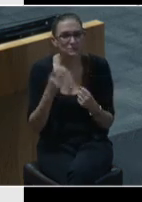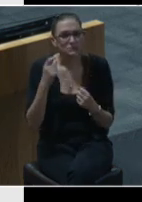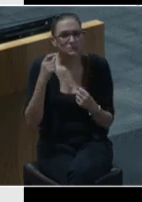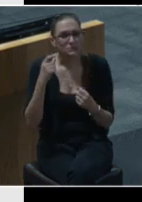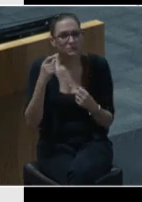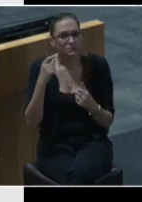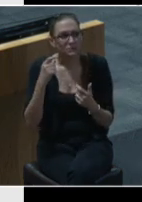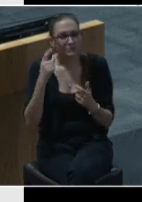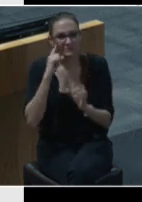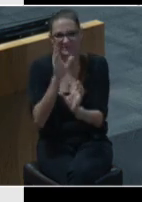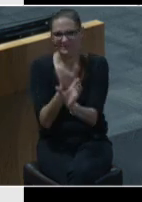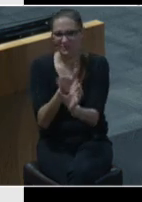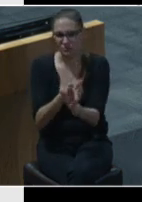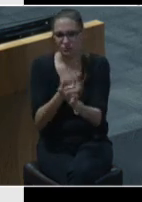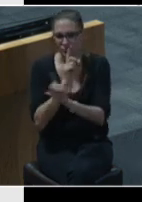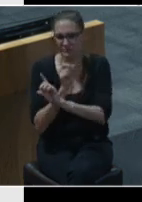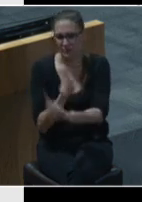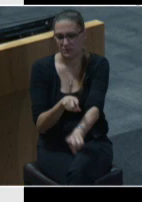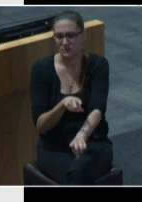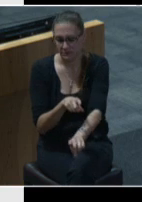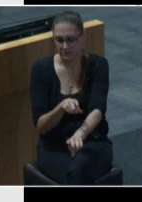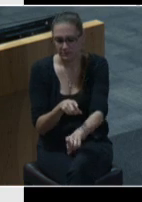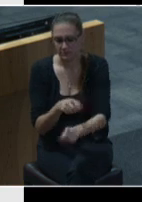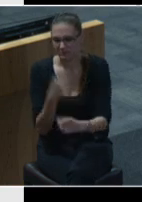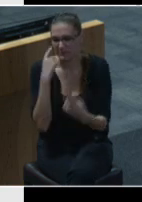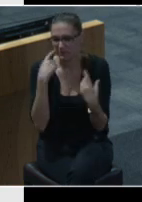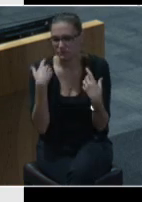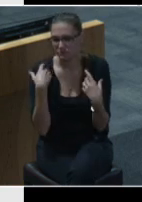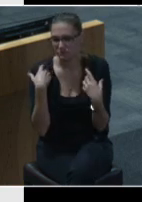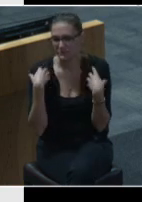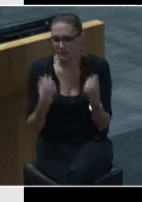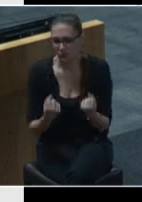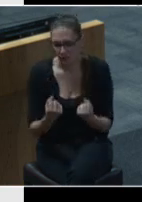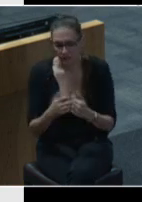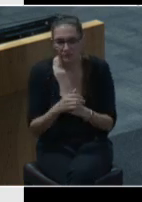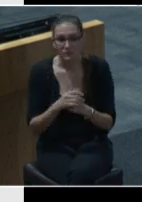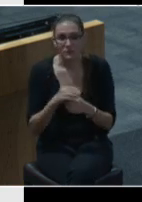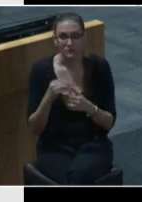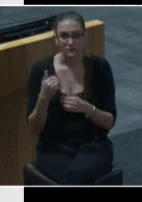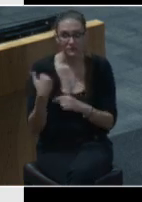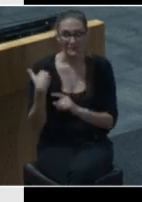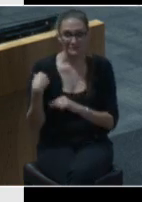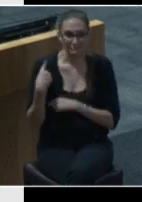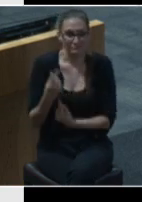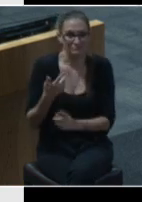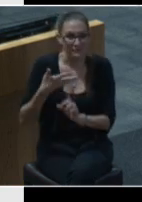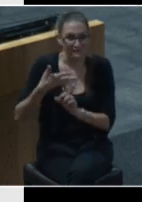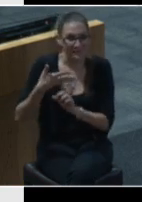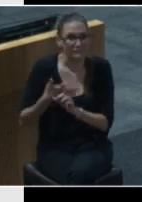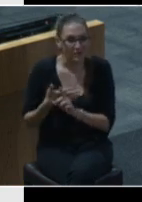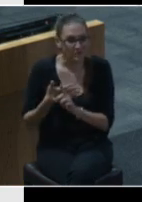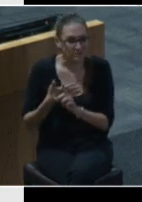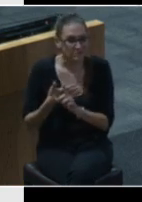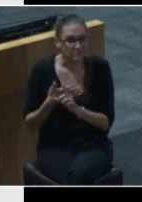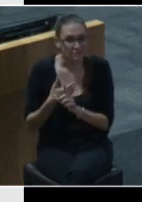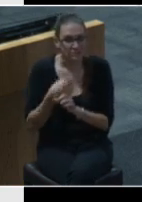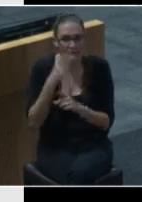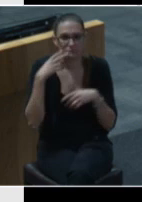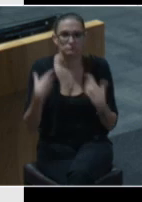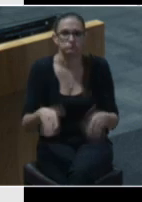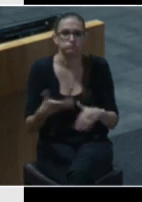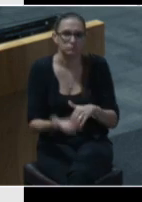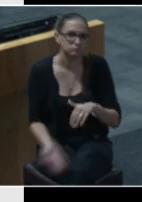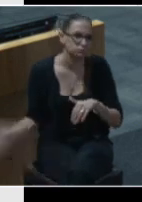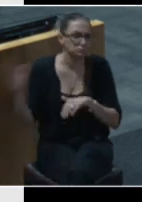psychiatric scene response um definitely over the last five months uh we've seen a huge increase